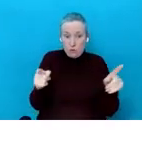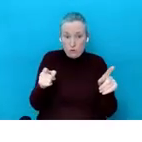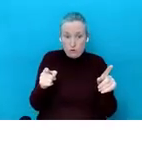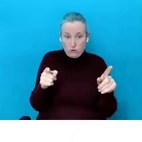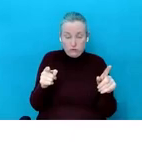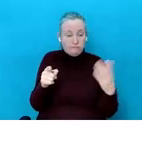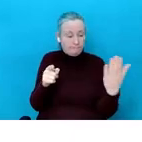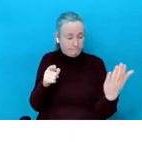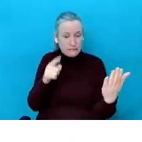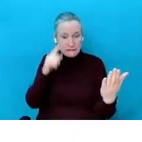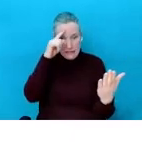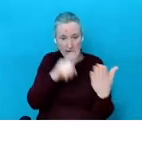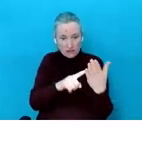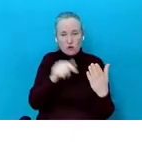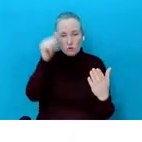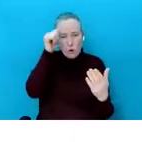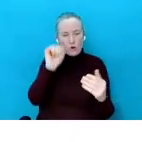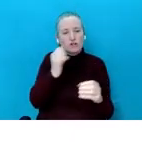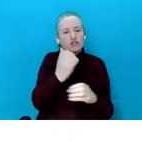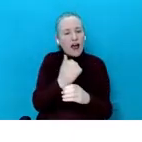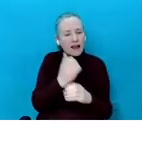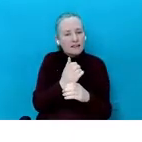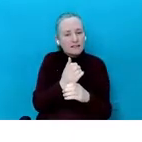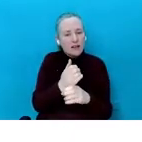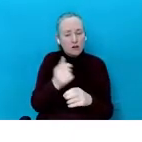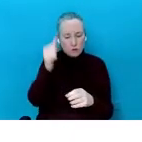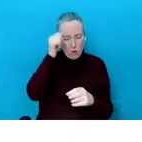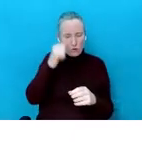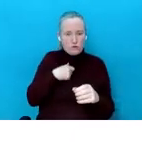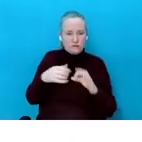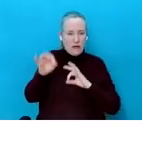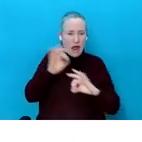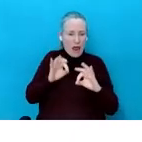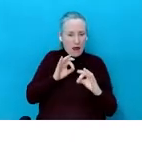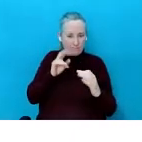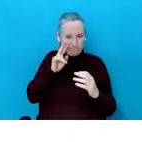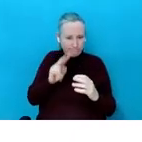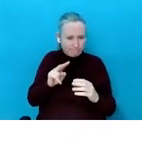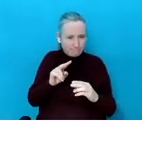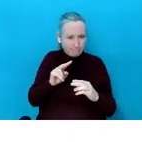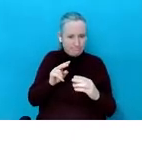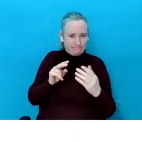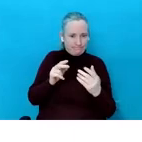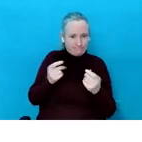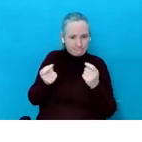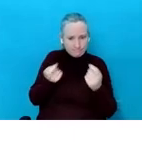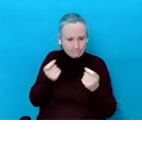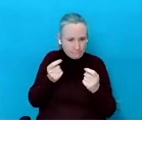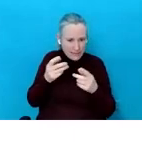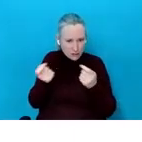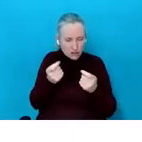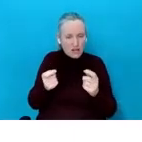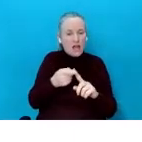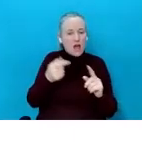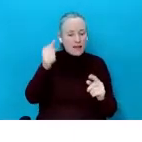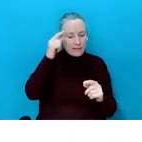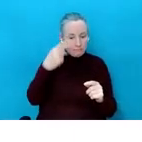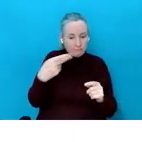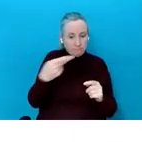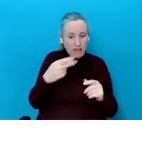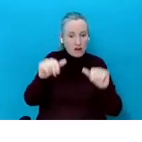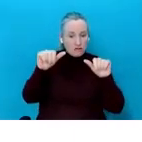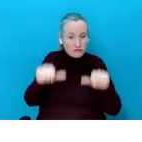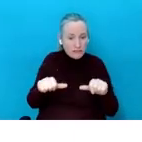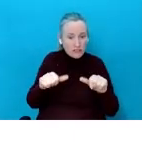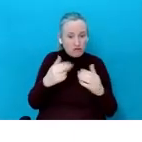You decide. You know your child best. You know your own parenting style. You decide what's right for them. And then you agree rules with them and grow up with